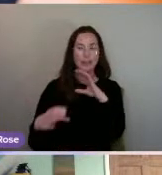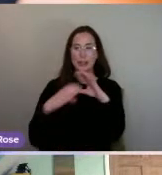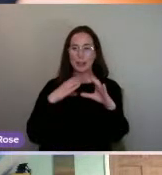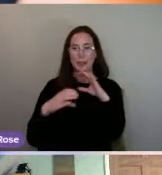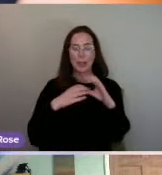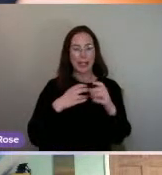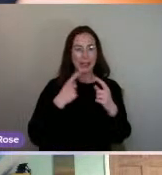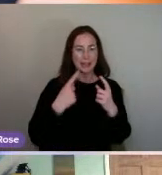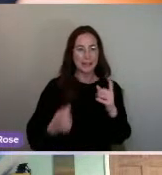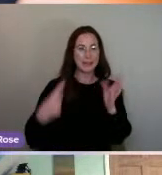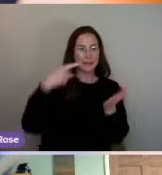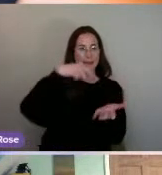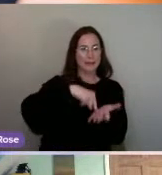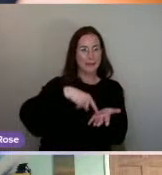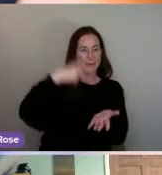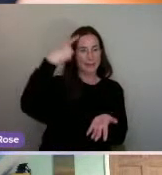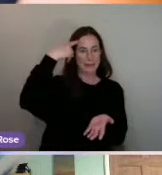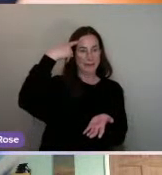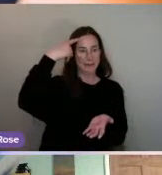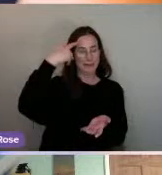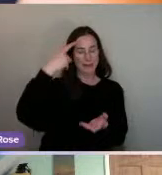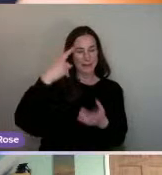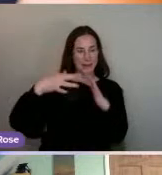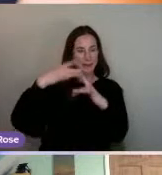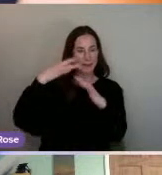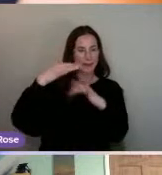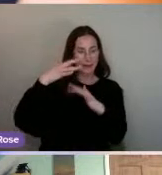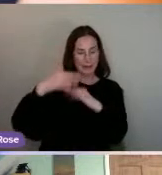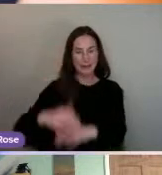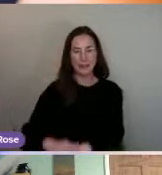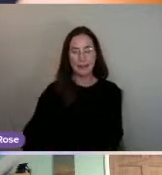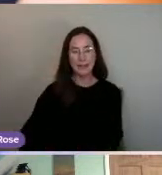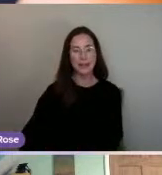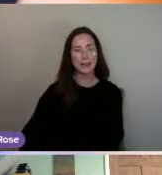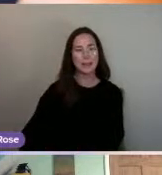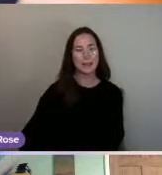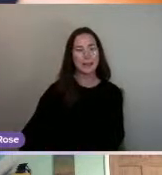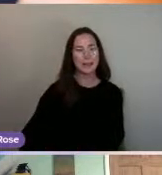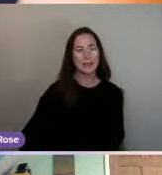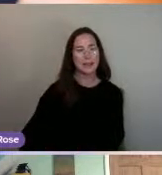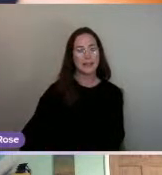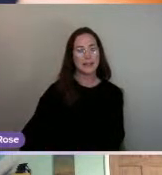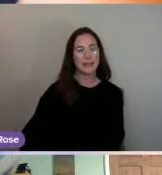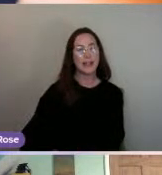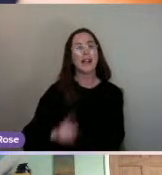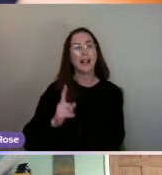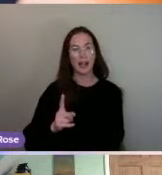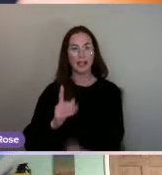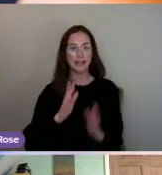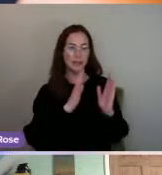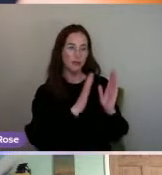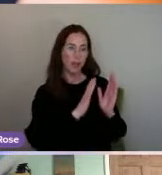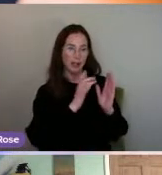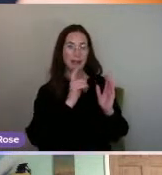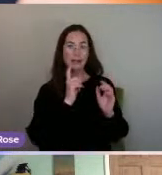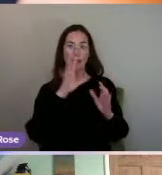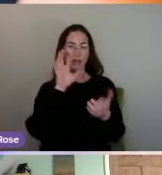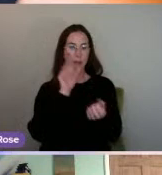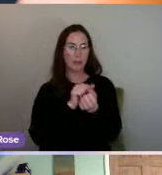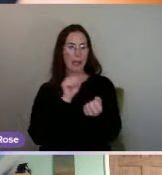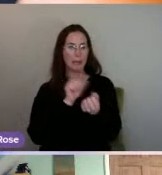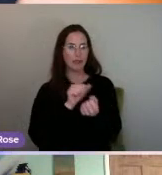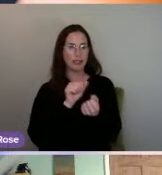those to the brain's central processor. And on the right-hand side, you've got the memory